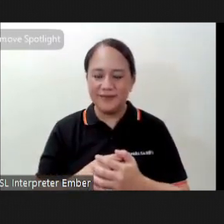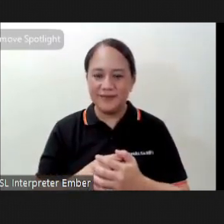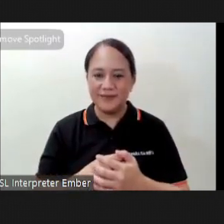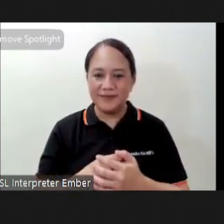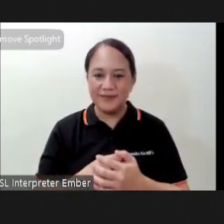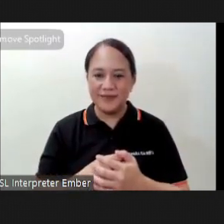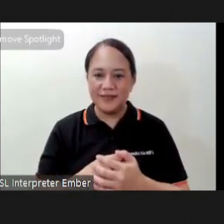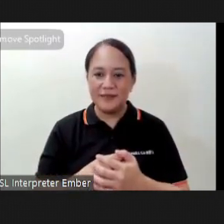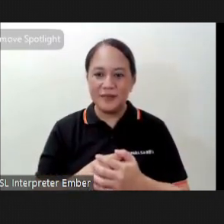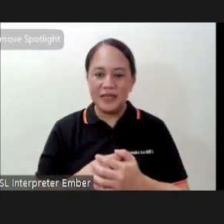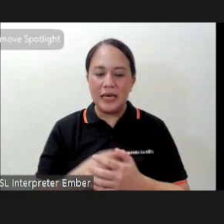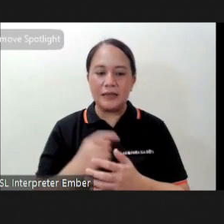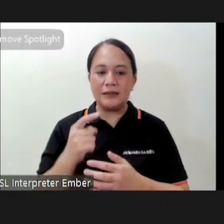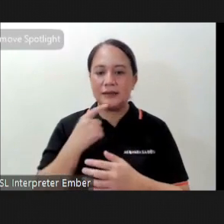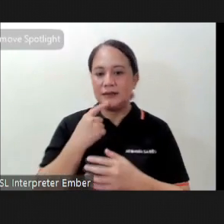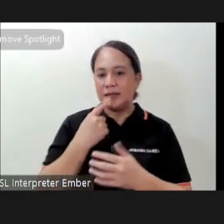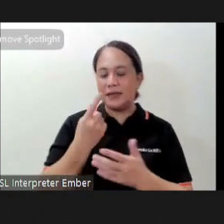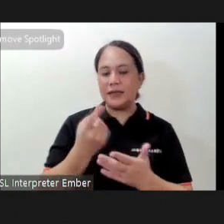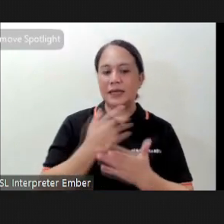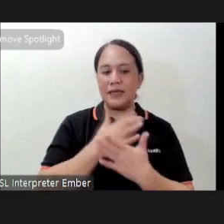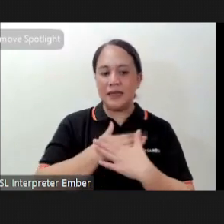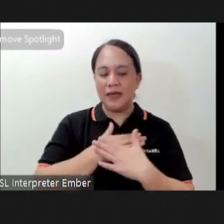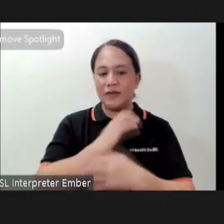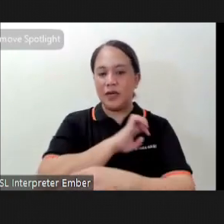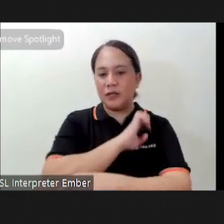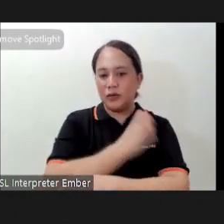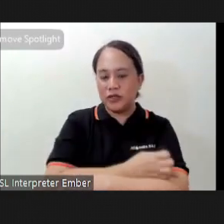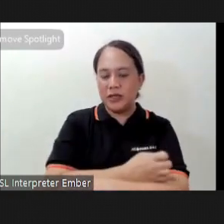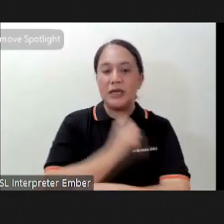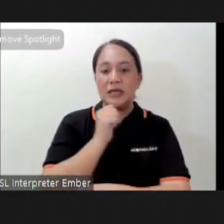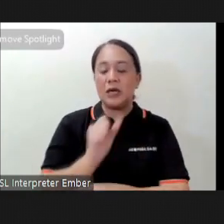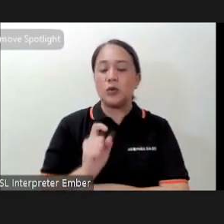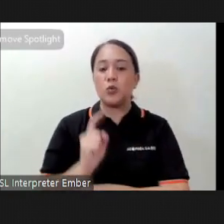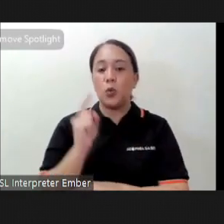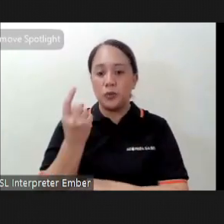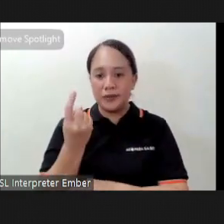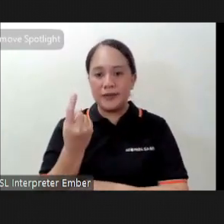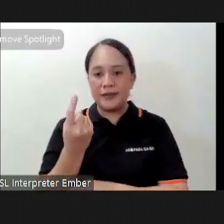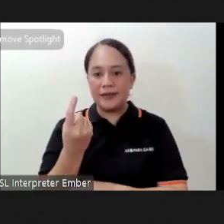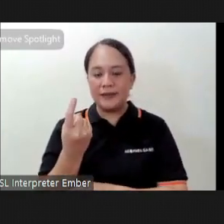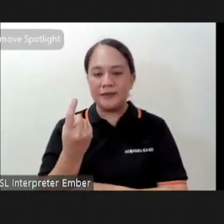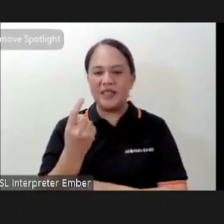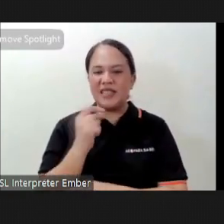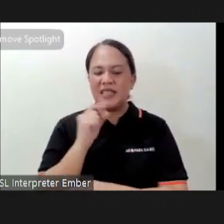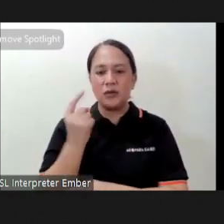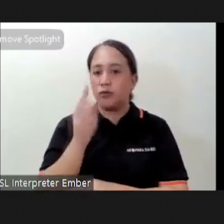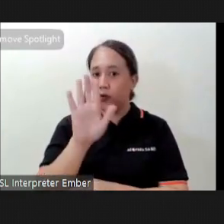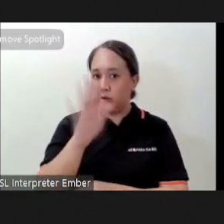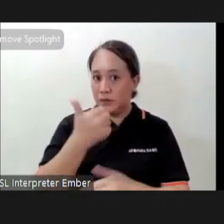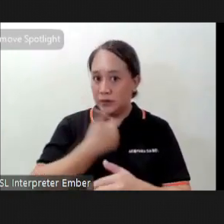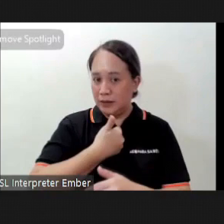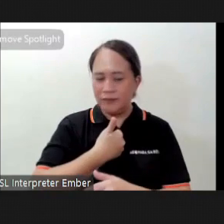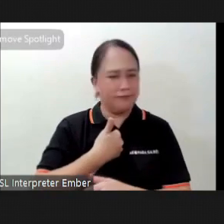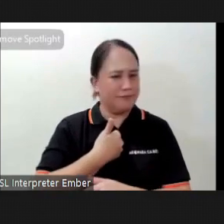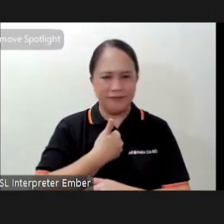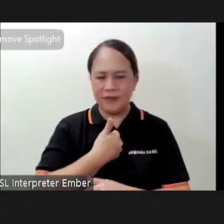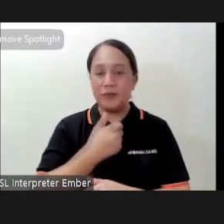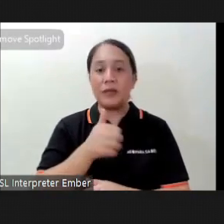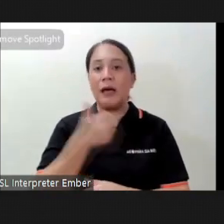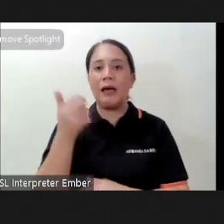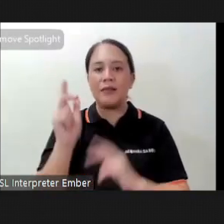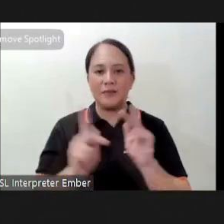and send that loving energy not just it's not just for yourself but for other people